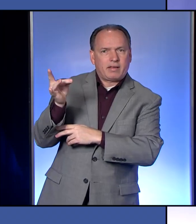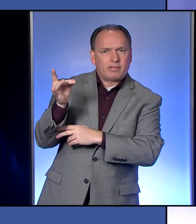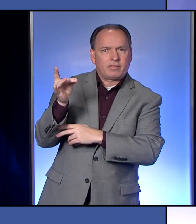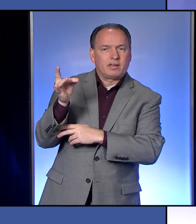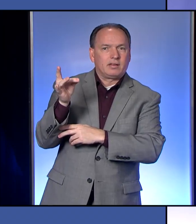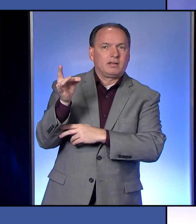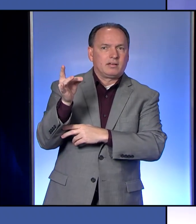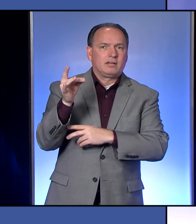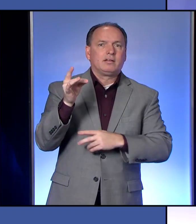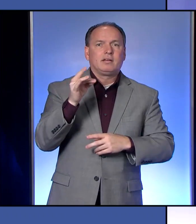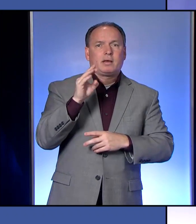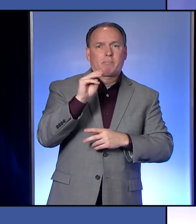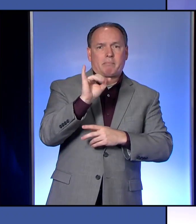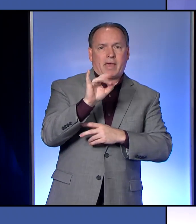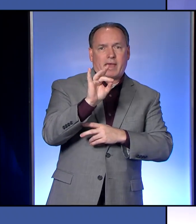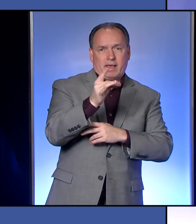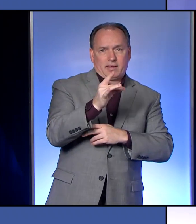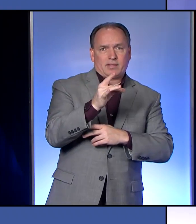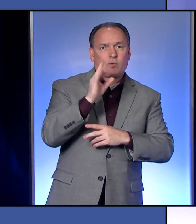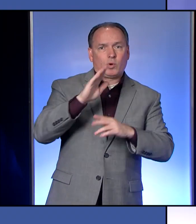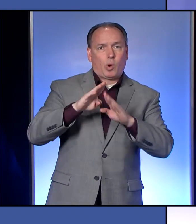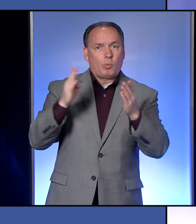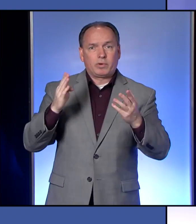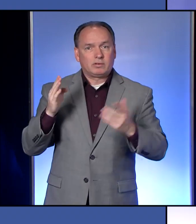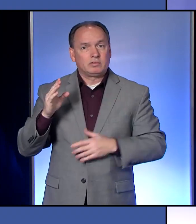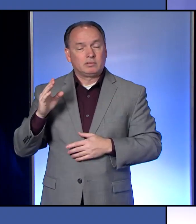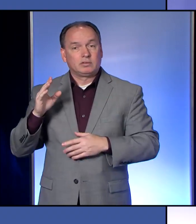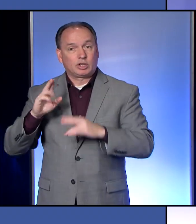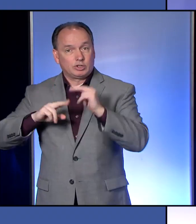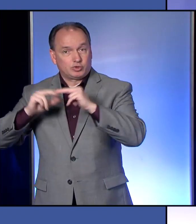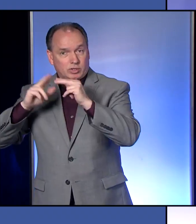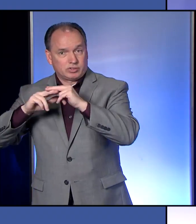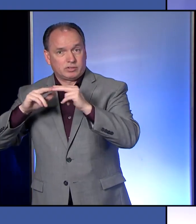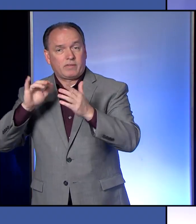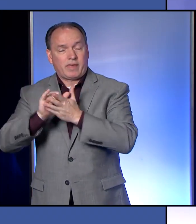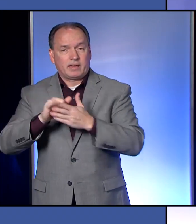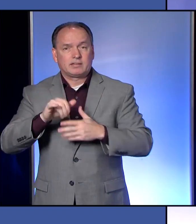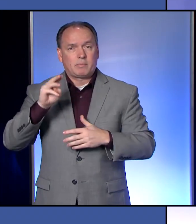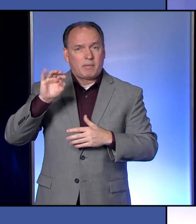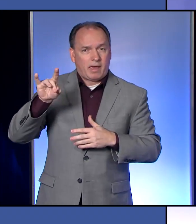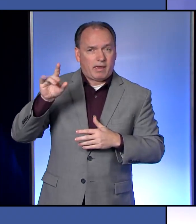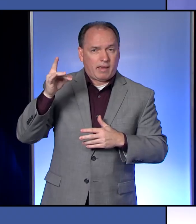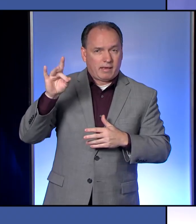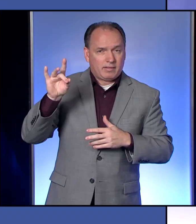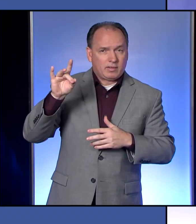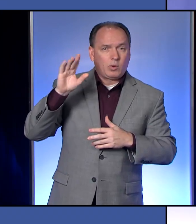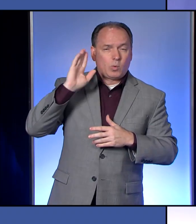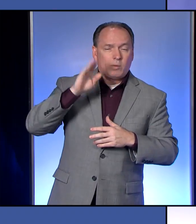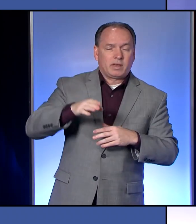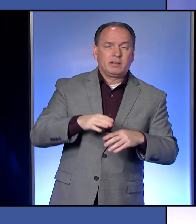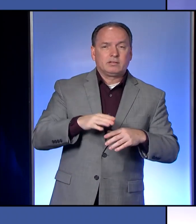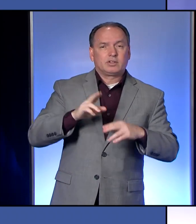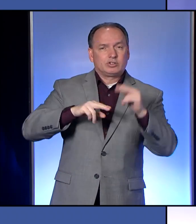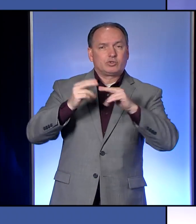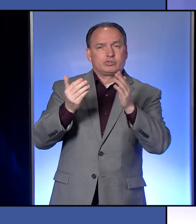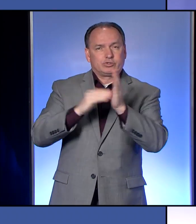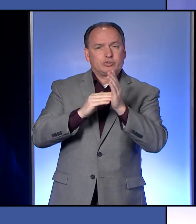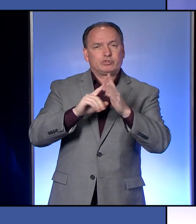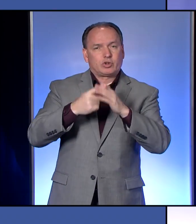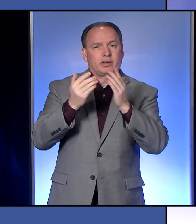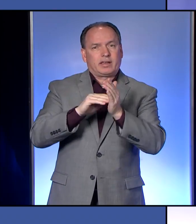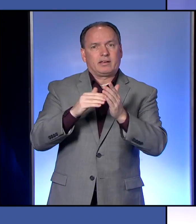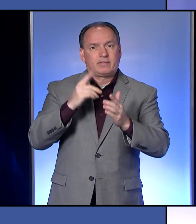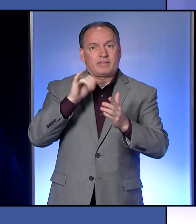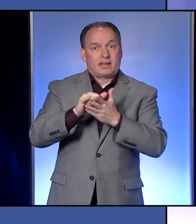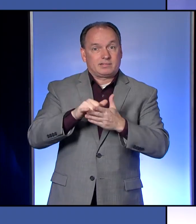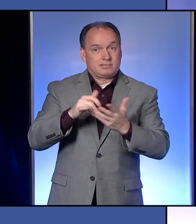1st is construction and that's only a week from tomorrow and construction gets to restart. And so that's the first group